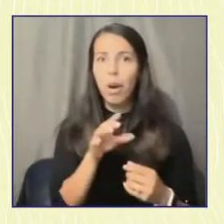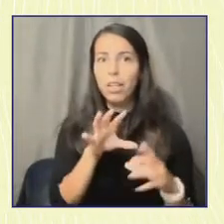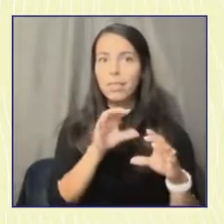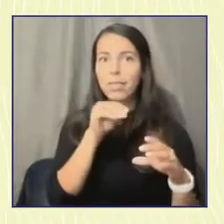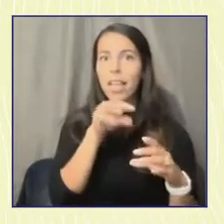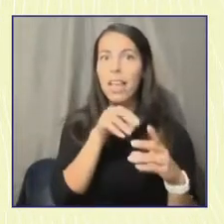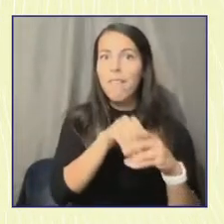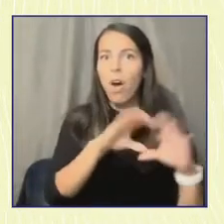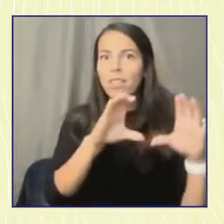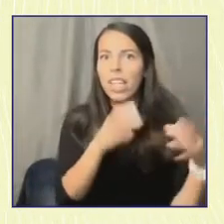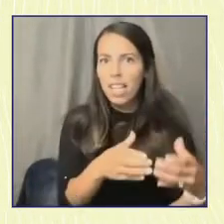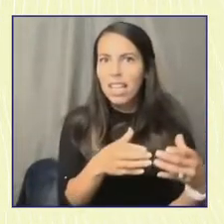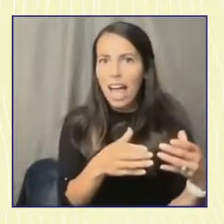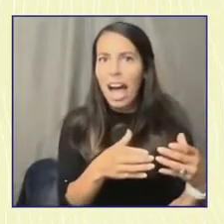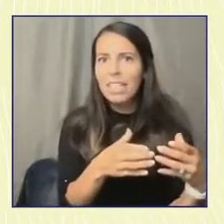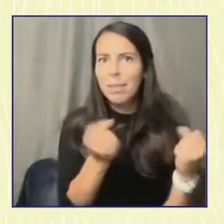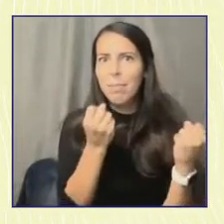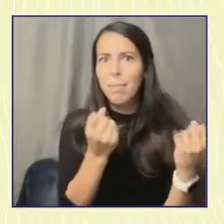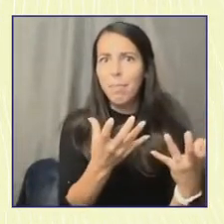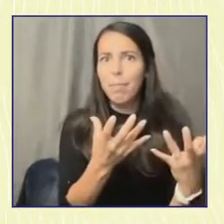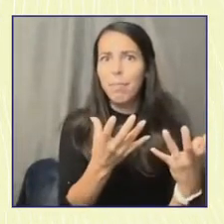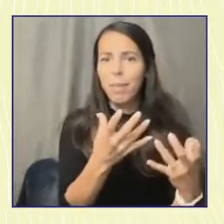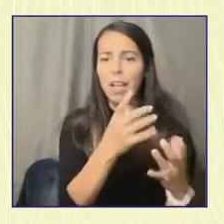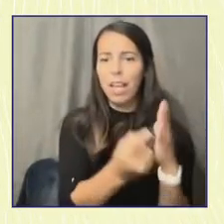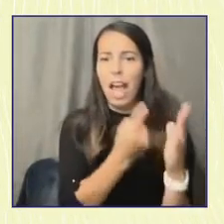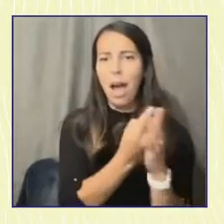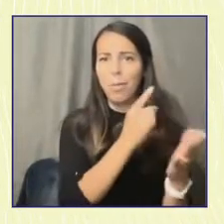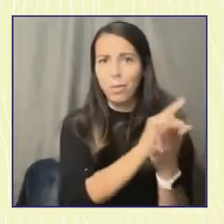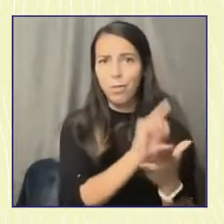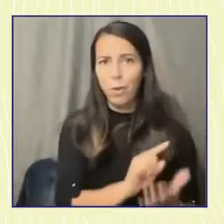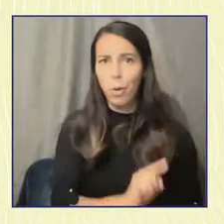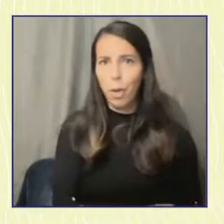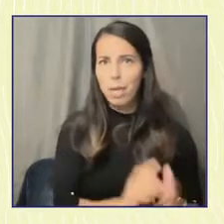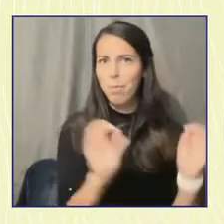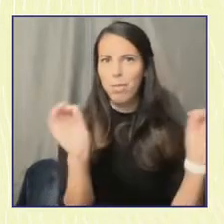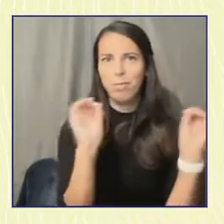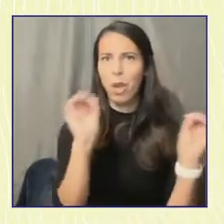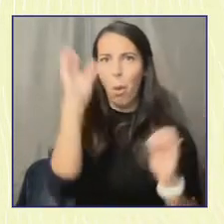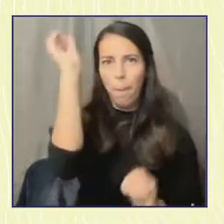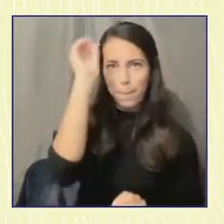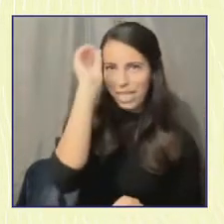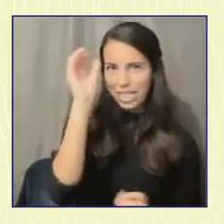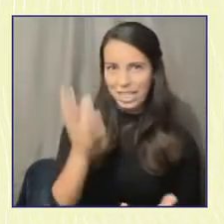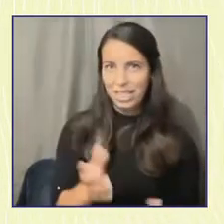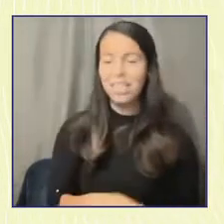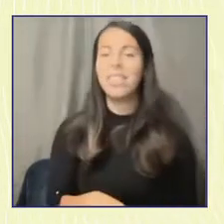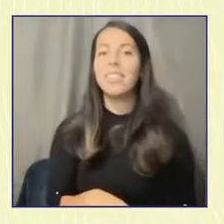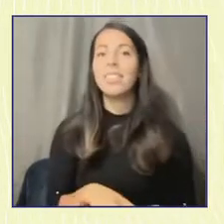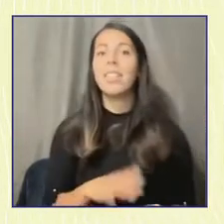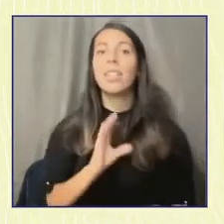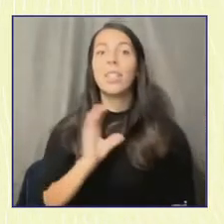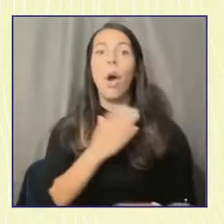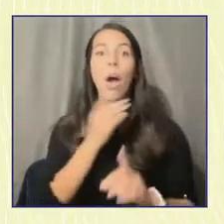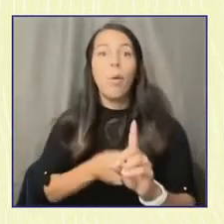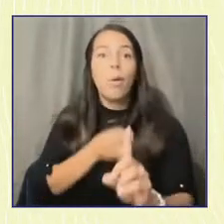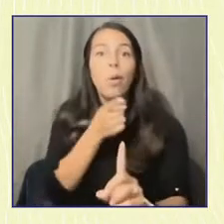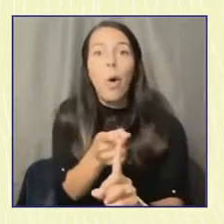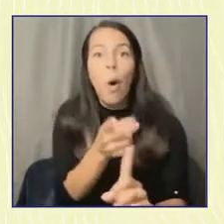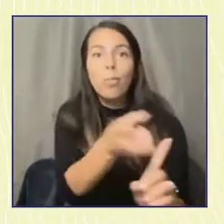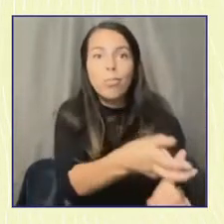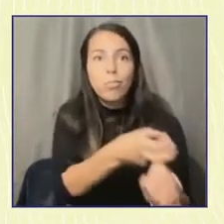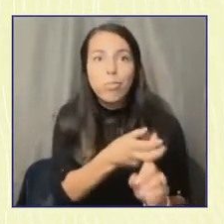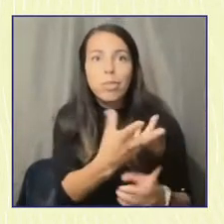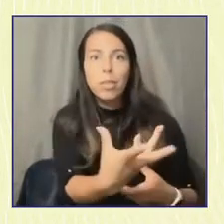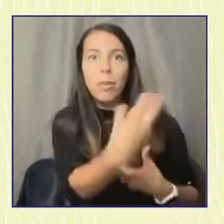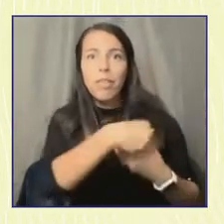say in how our schools actually operate. So got our start in actually getting students involved in the decision-making process in our schools.